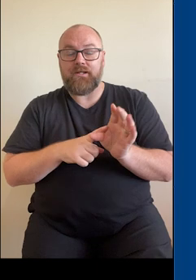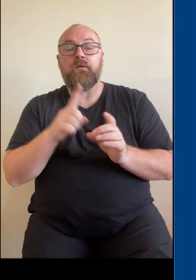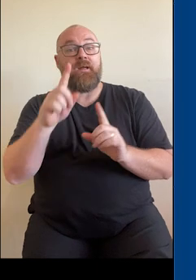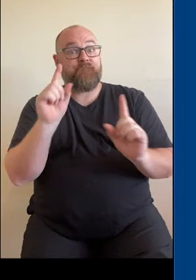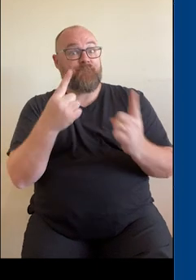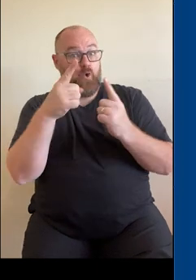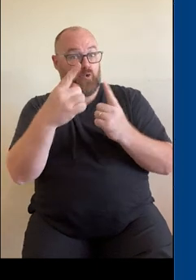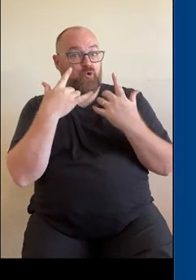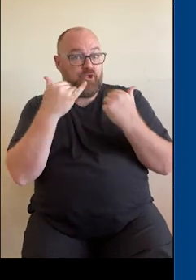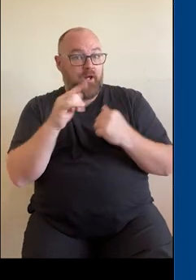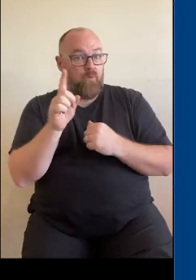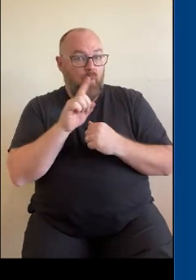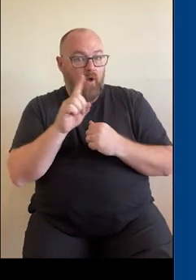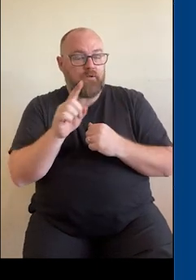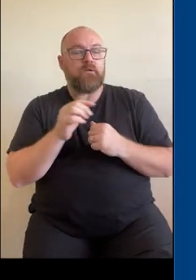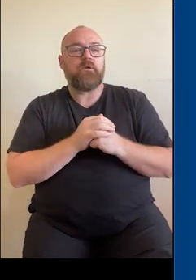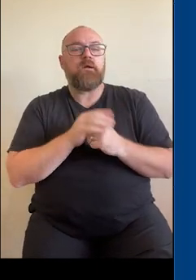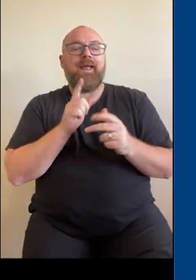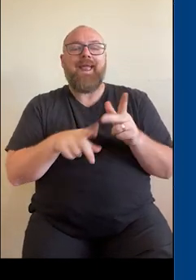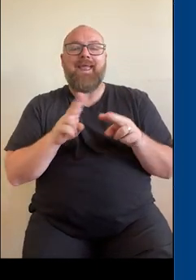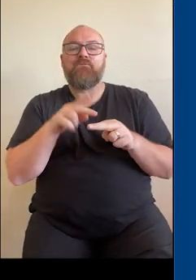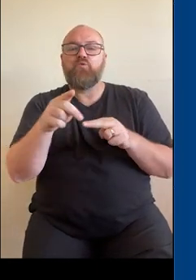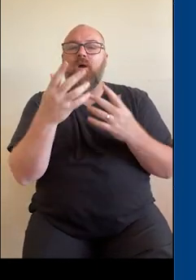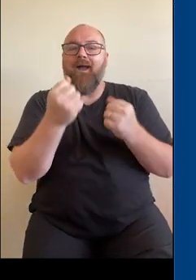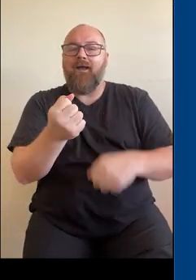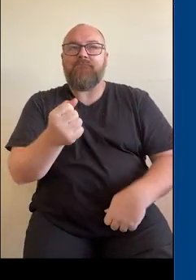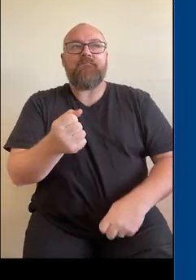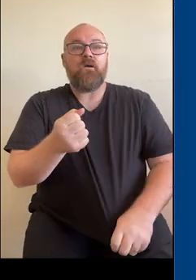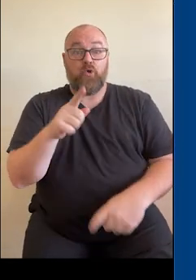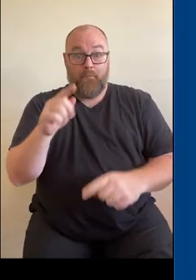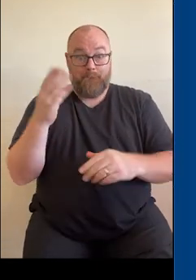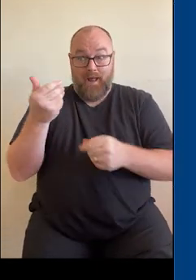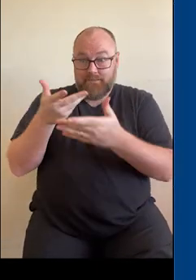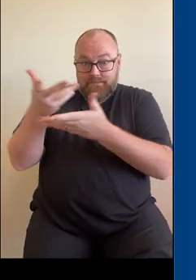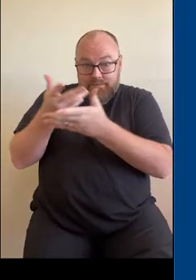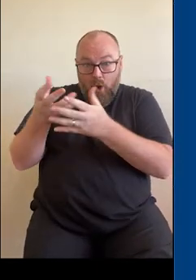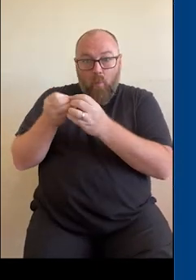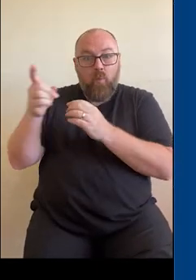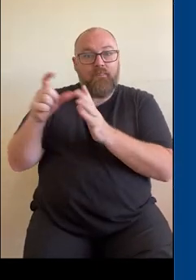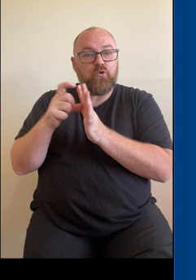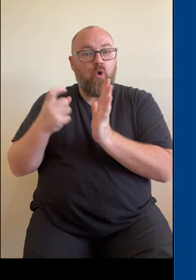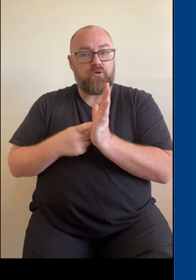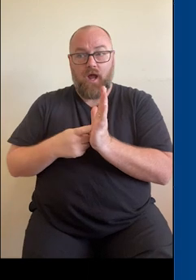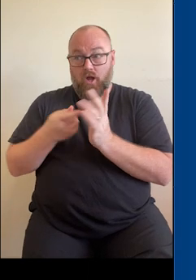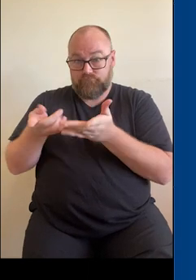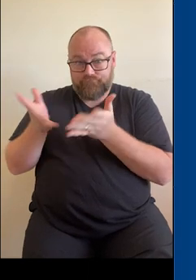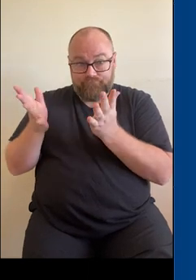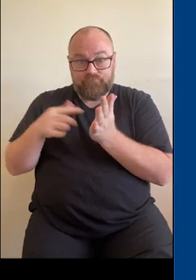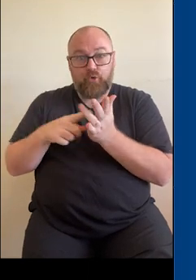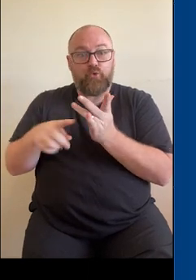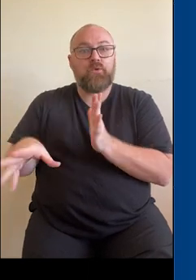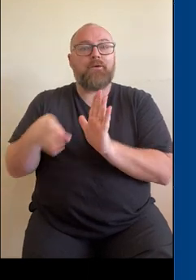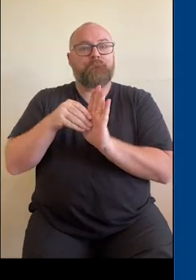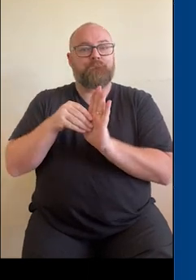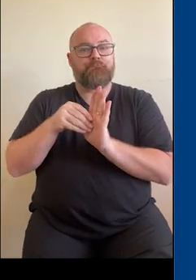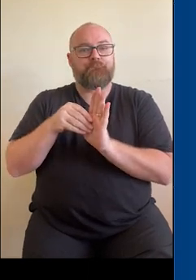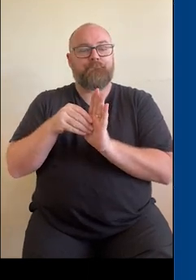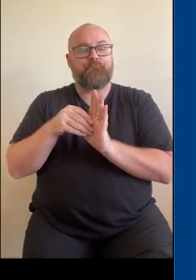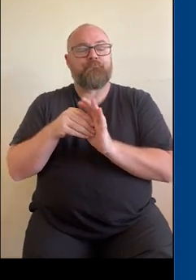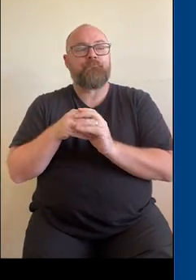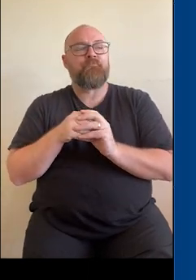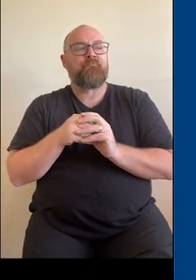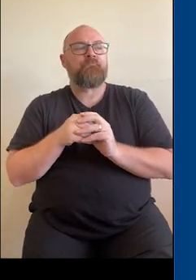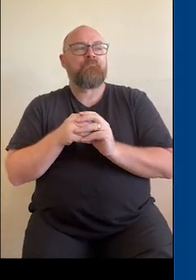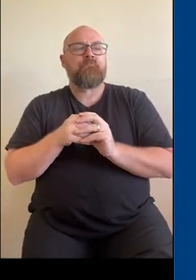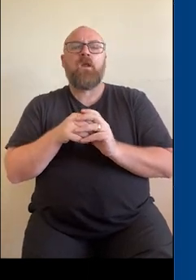check is whether you had discussed with your healthcare provider that you'd like your test uploaded. So there is